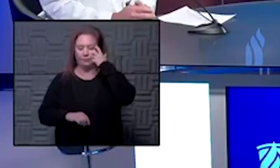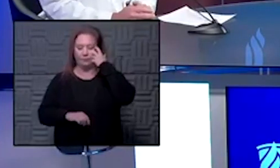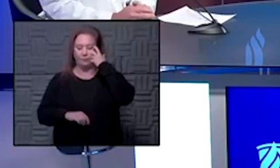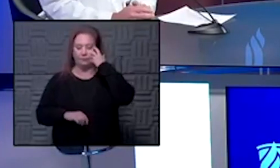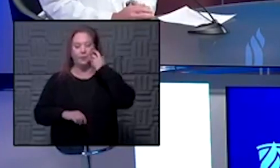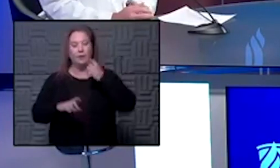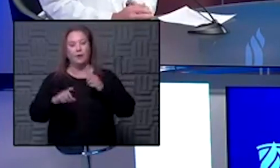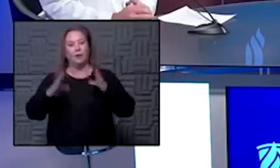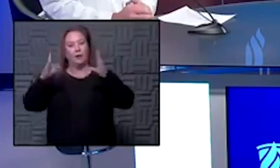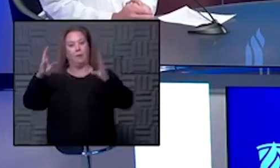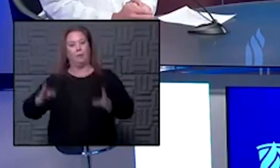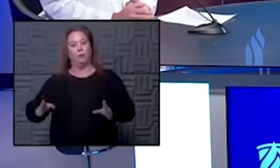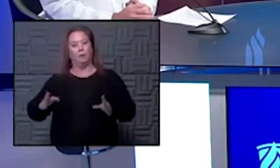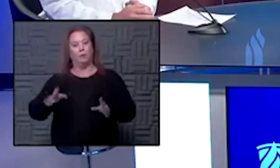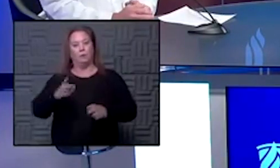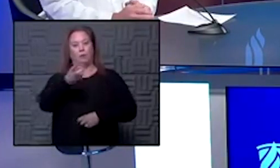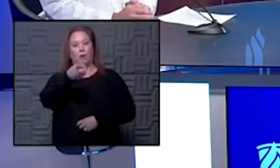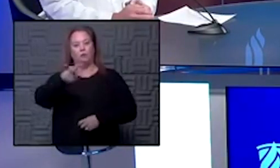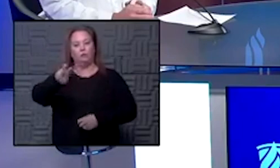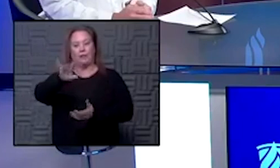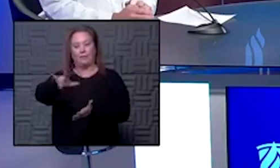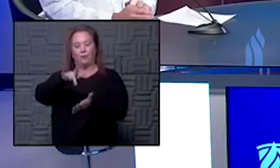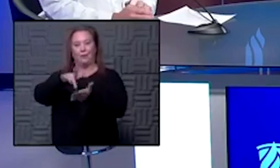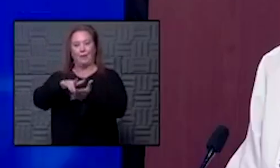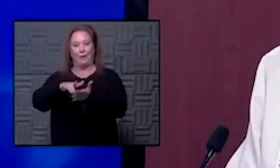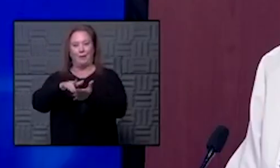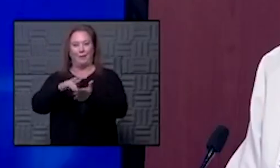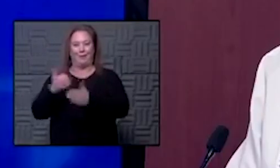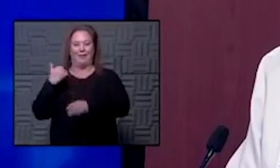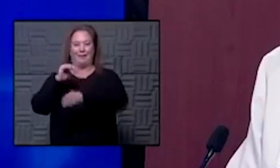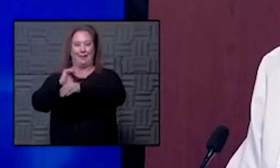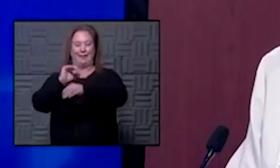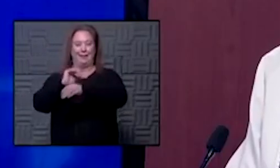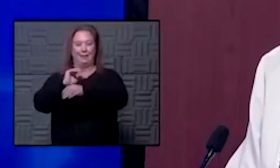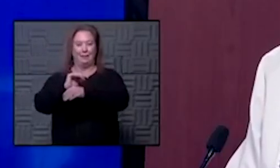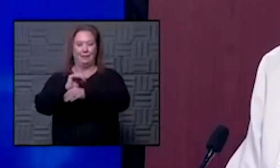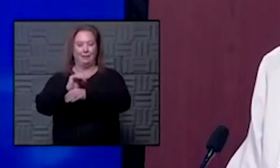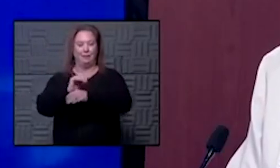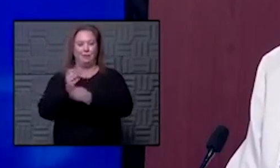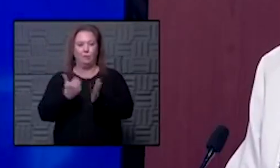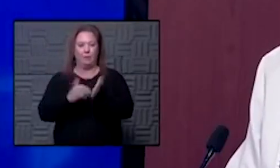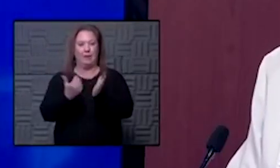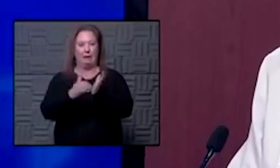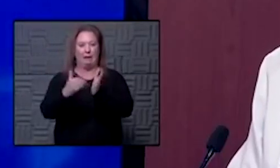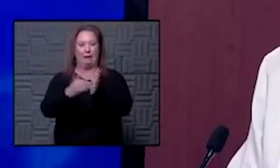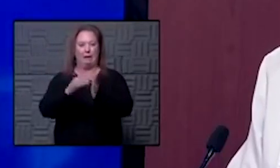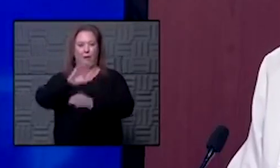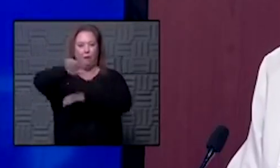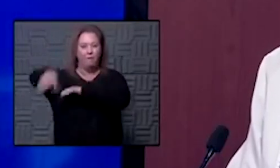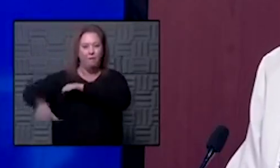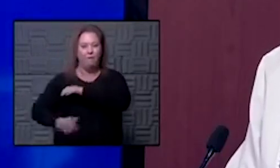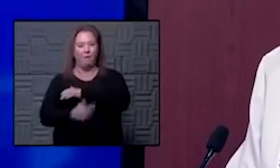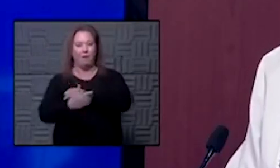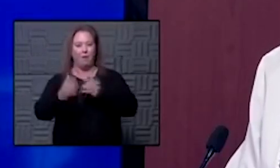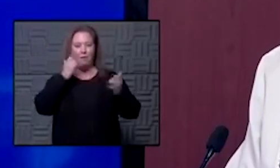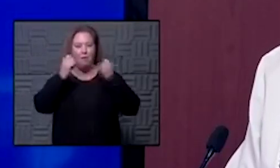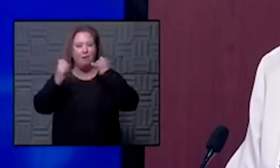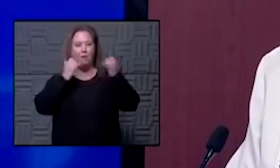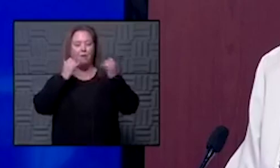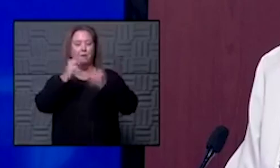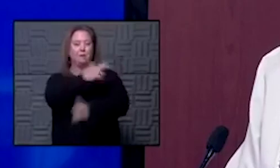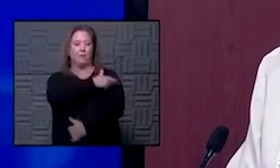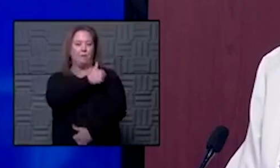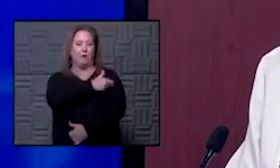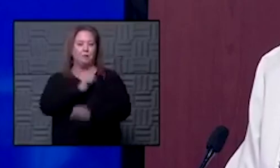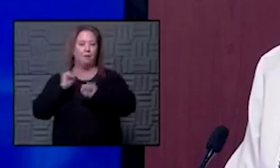the person who was on transfer center call all night last night the repeated calls overnight from hospitals across